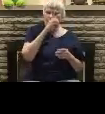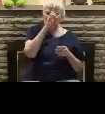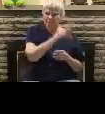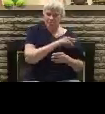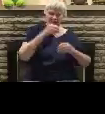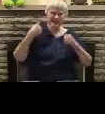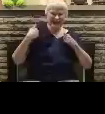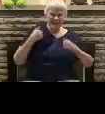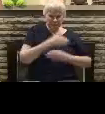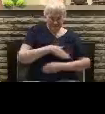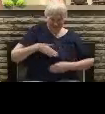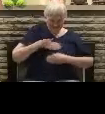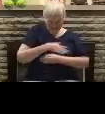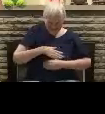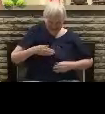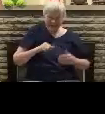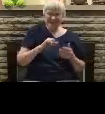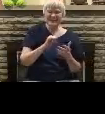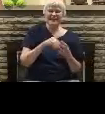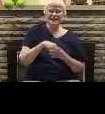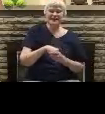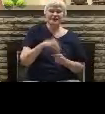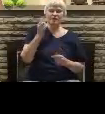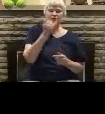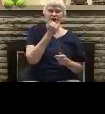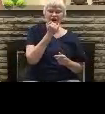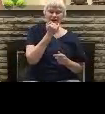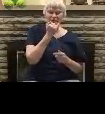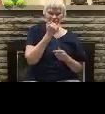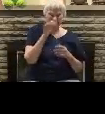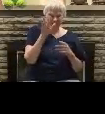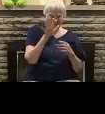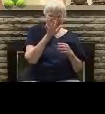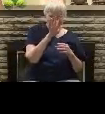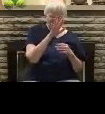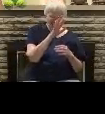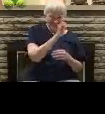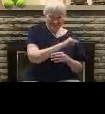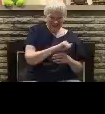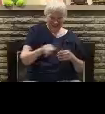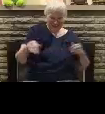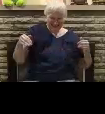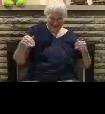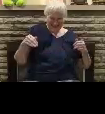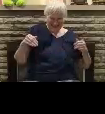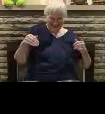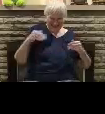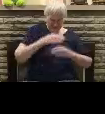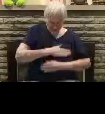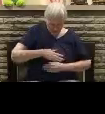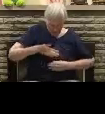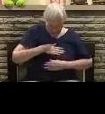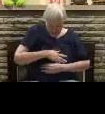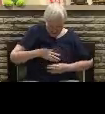unrighteousness. See that? It's inseparable. He says that they had